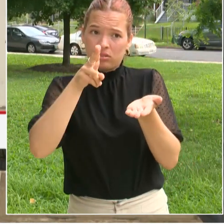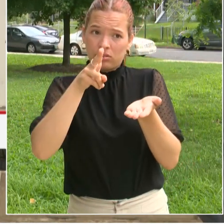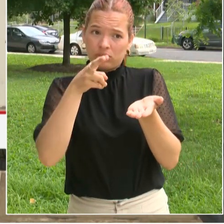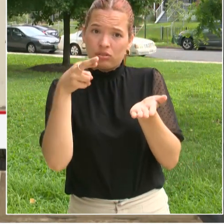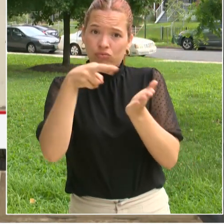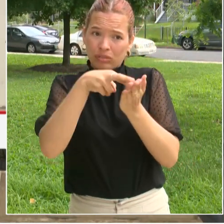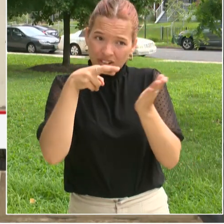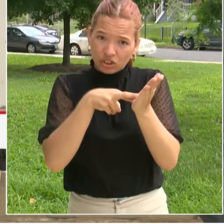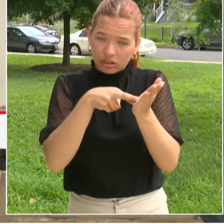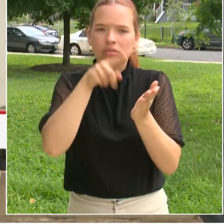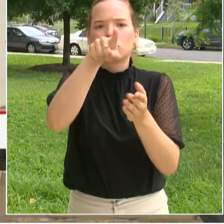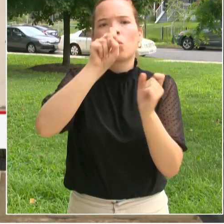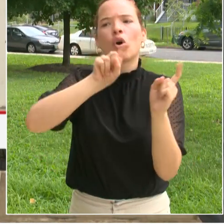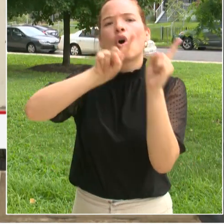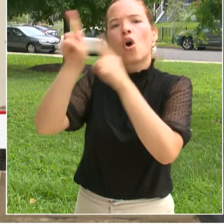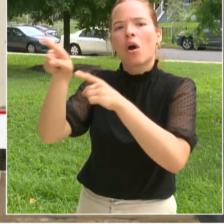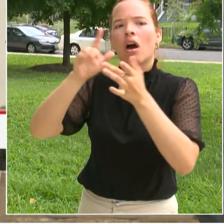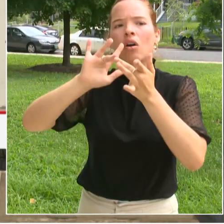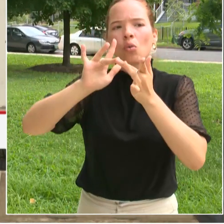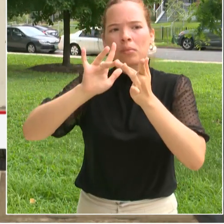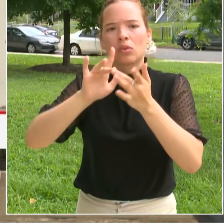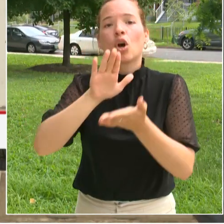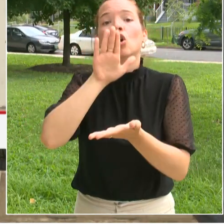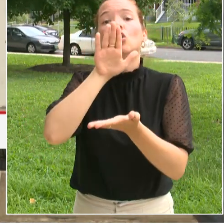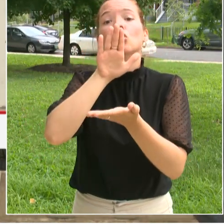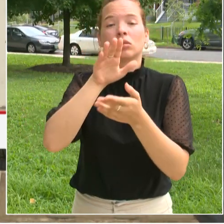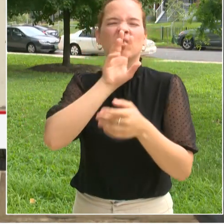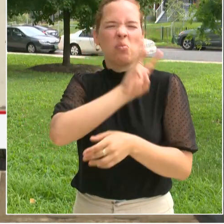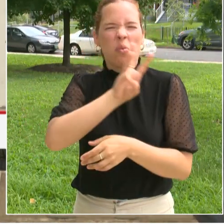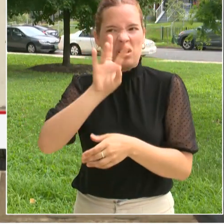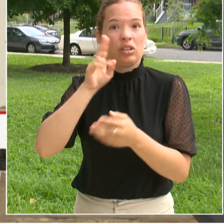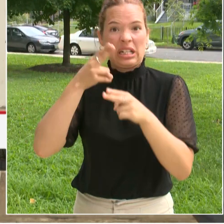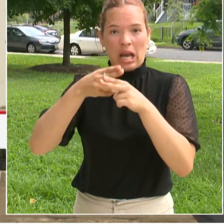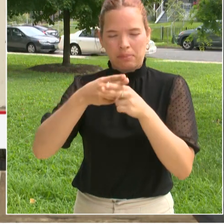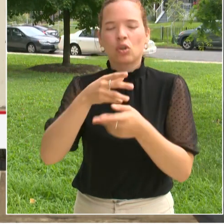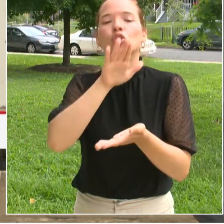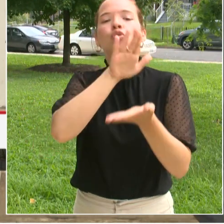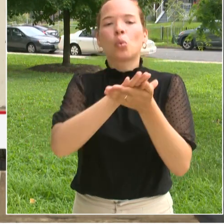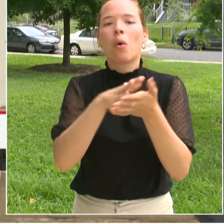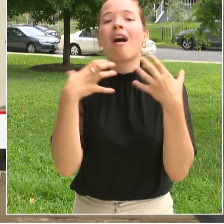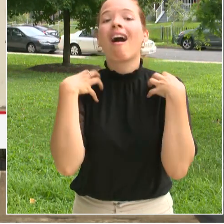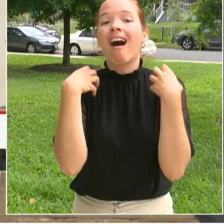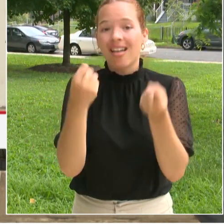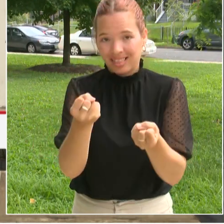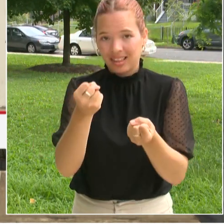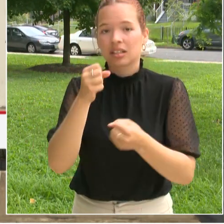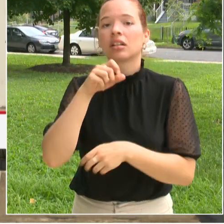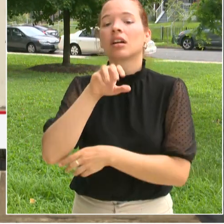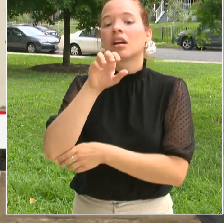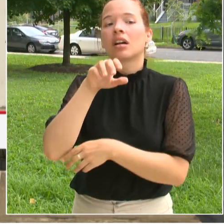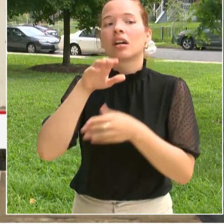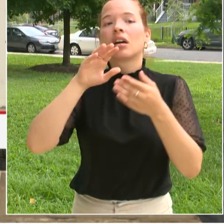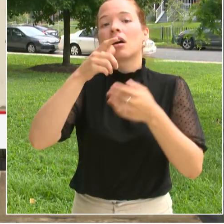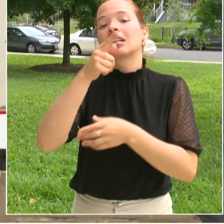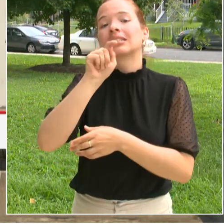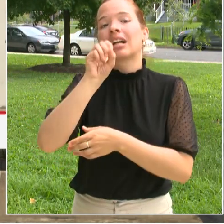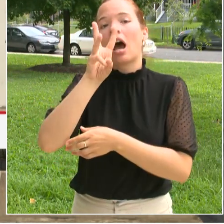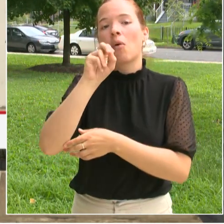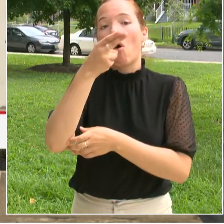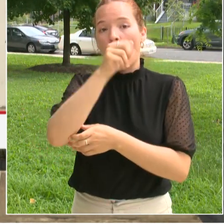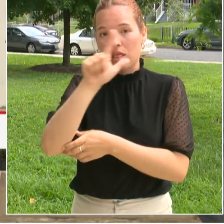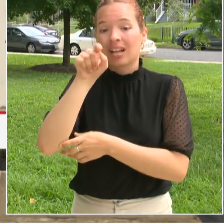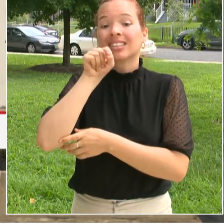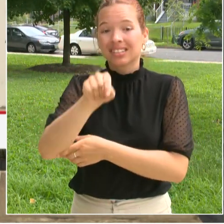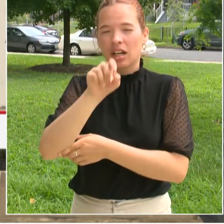Please do register online. So let's all do our part and your part is to get your child vaccinated if you are a parent or child in the DC school